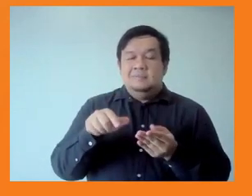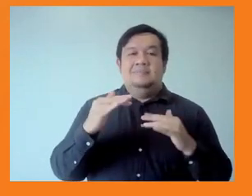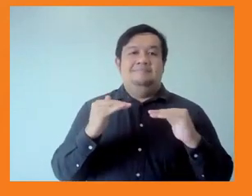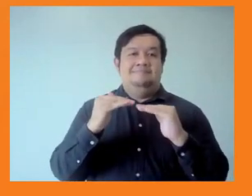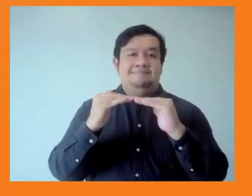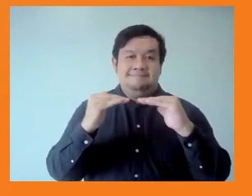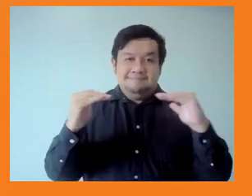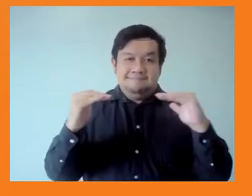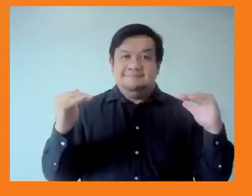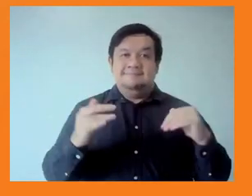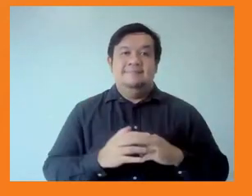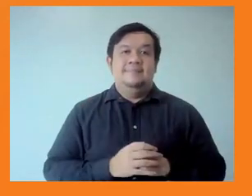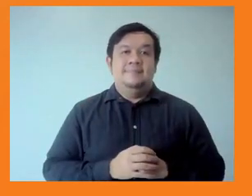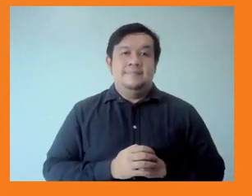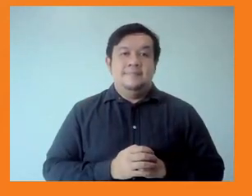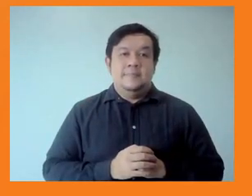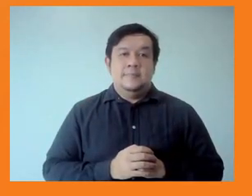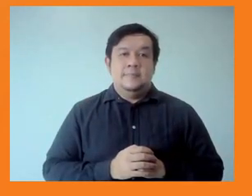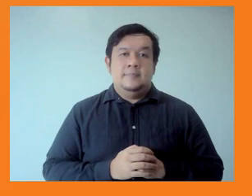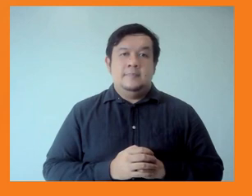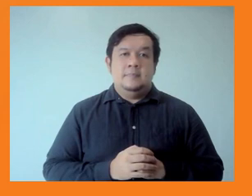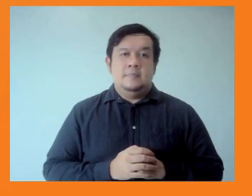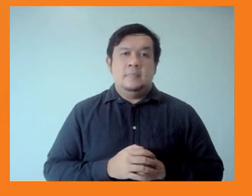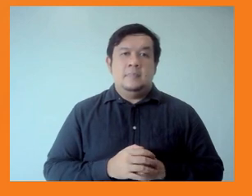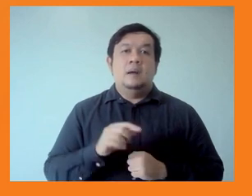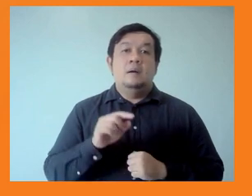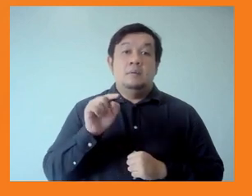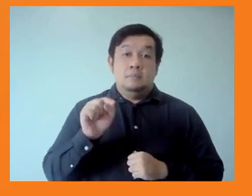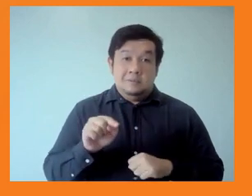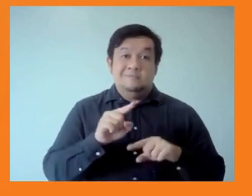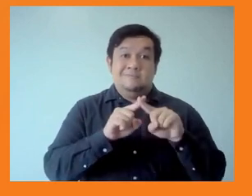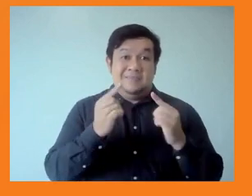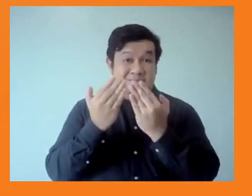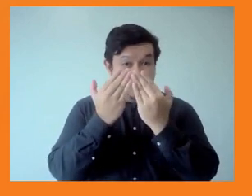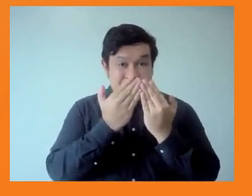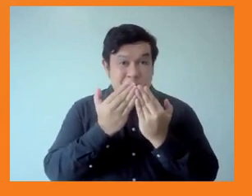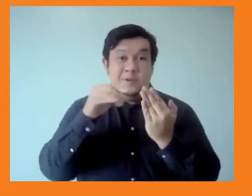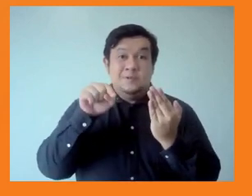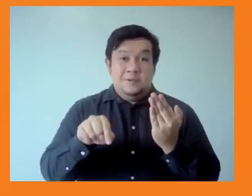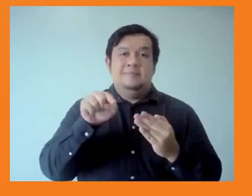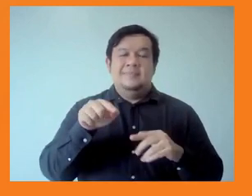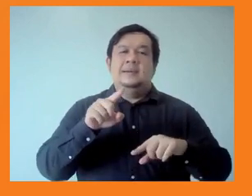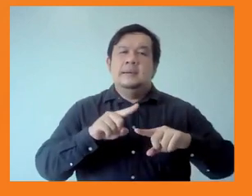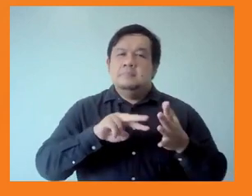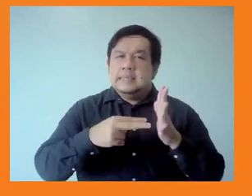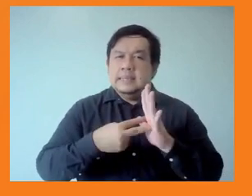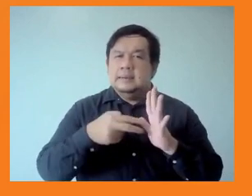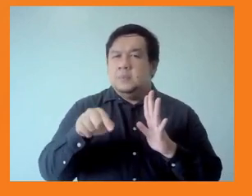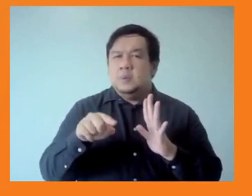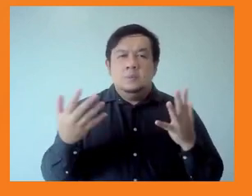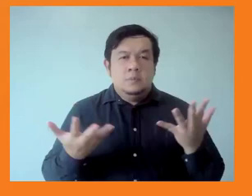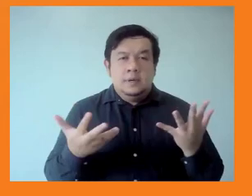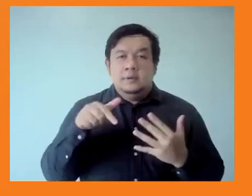thinking is looking at an alternative, more nuanced definition. When we're looking at the unfair situation where some people get more